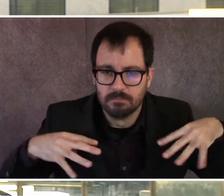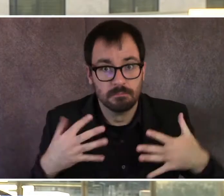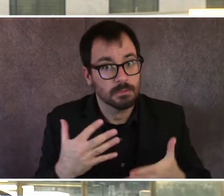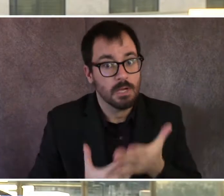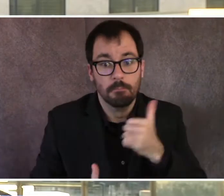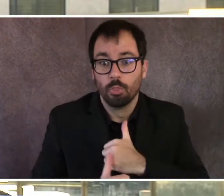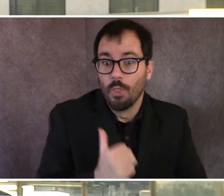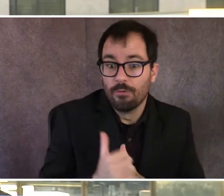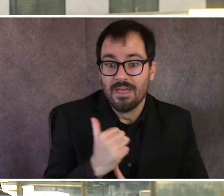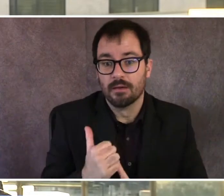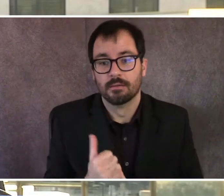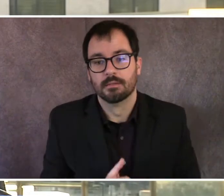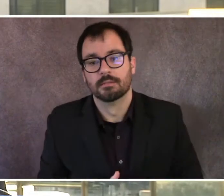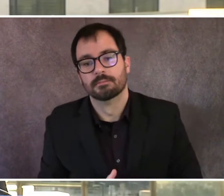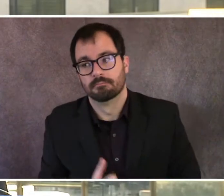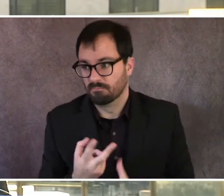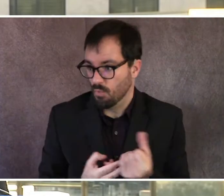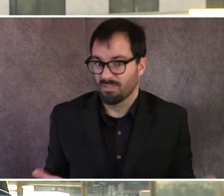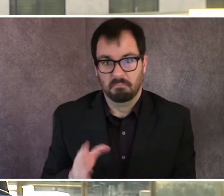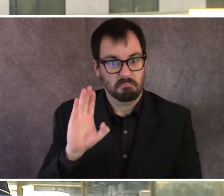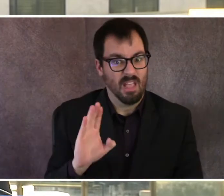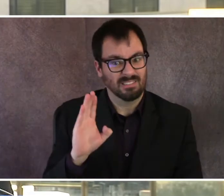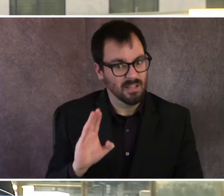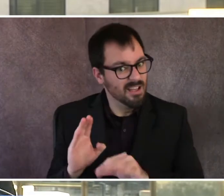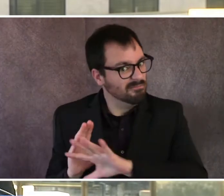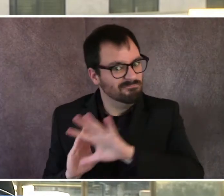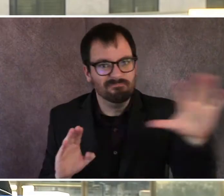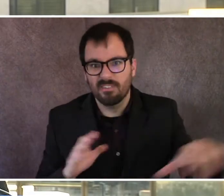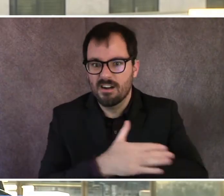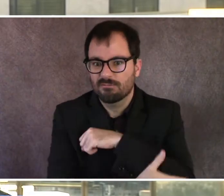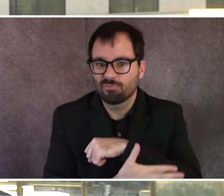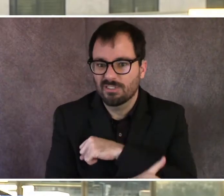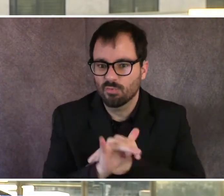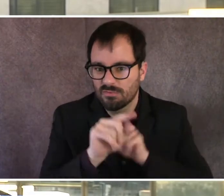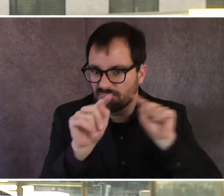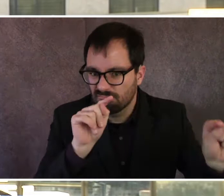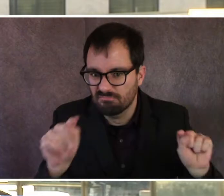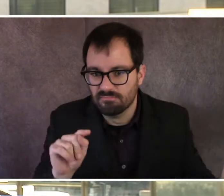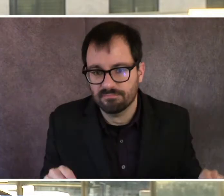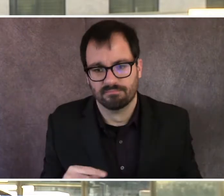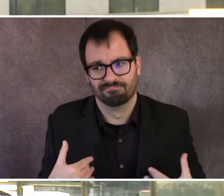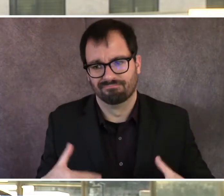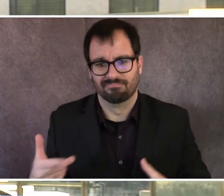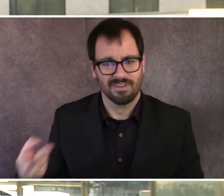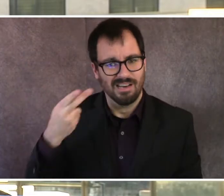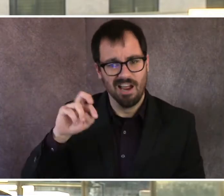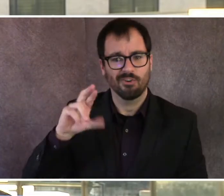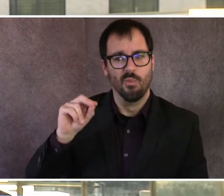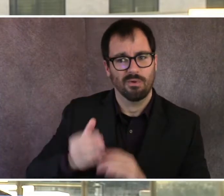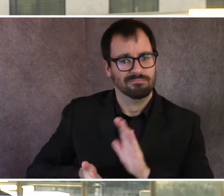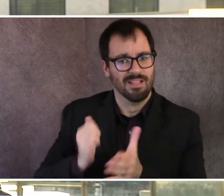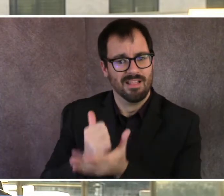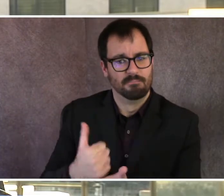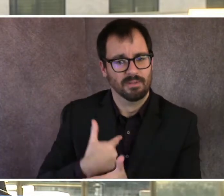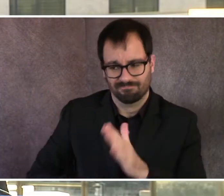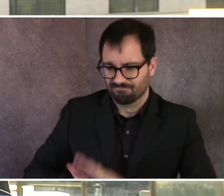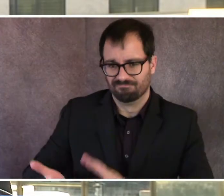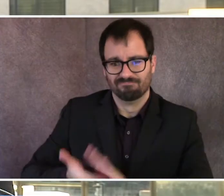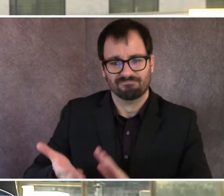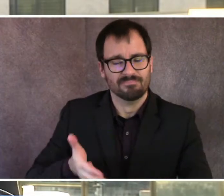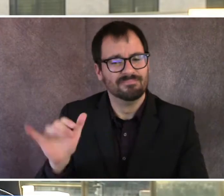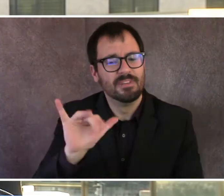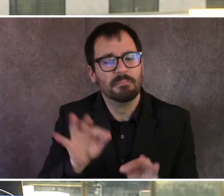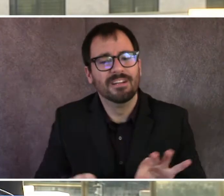heroes of our democracy, and we thank them. Just like the essential worker at the beginning of the pandemic, it's often the people that we don't